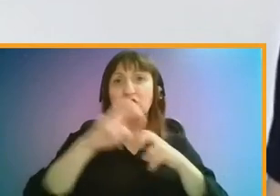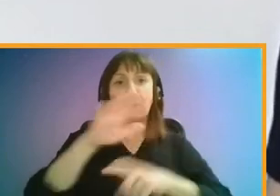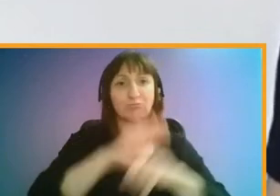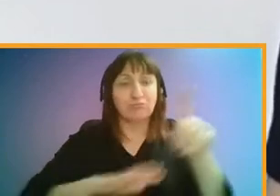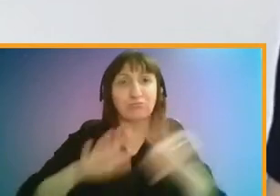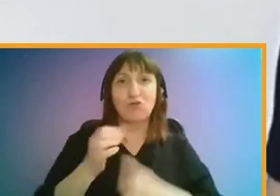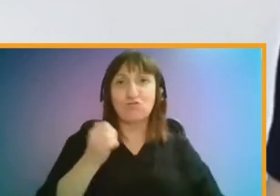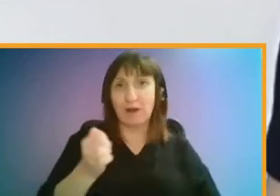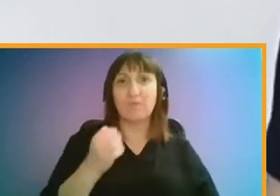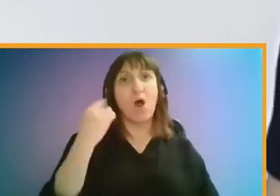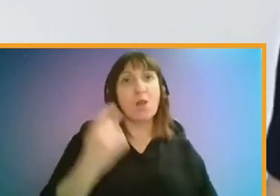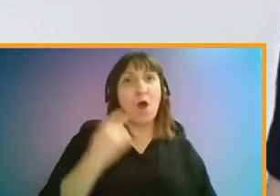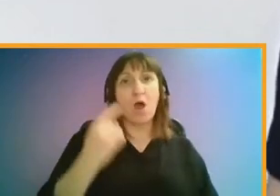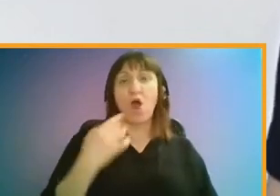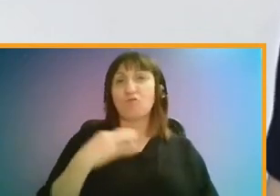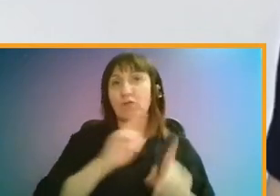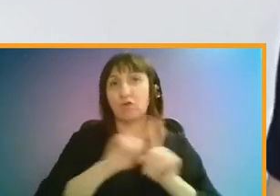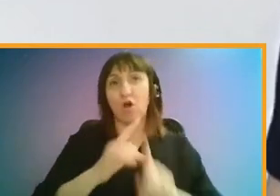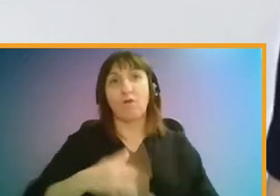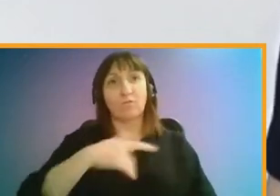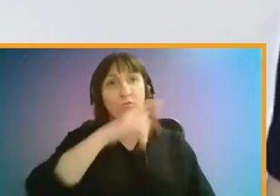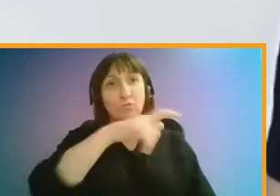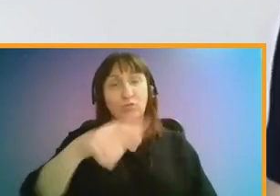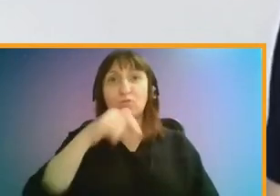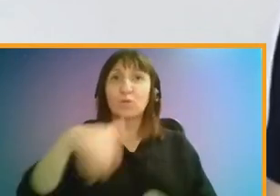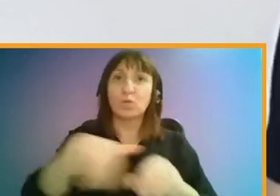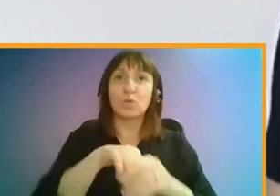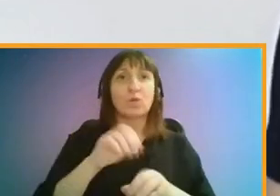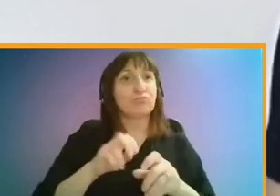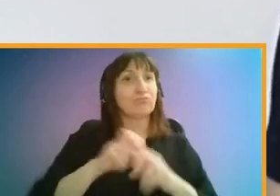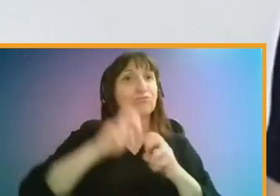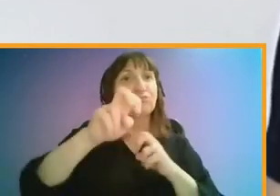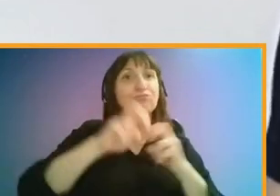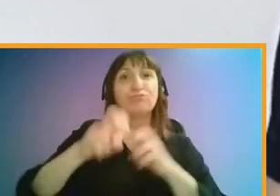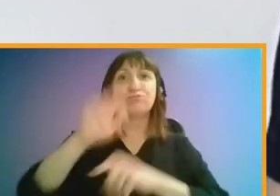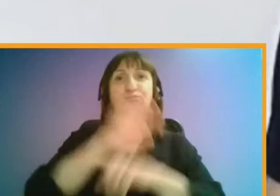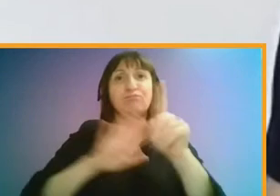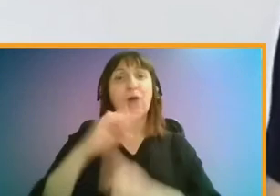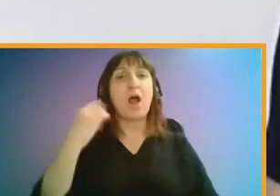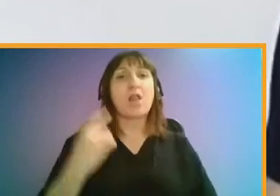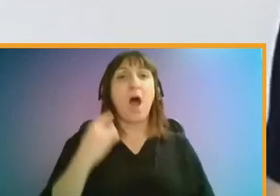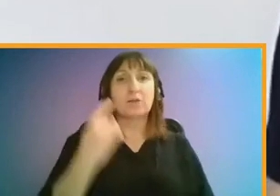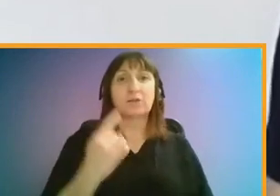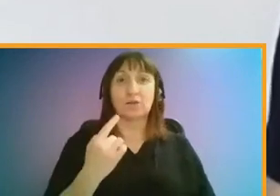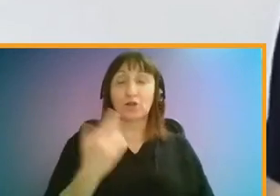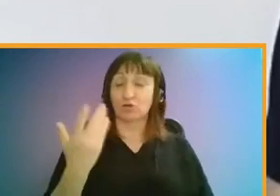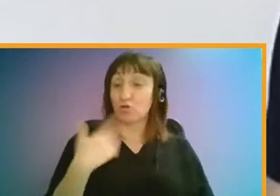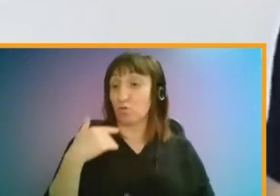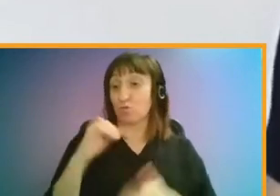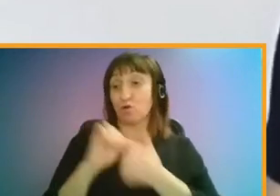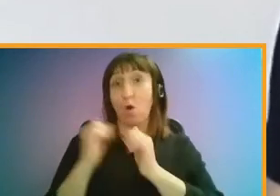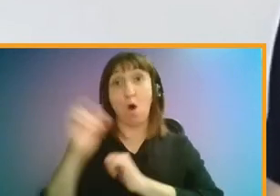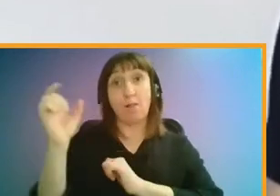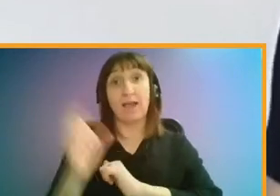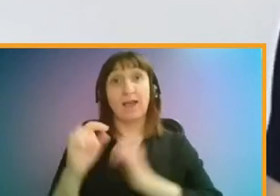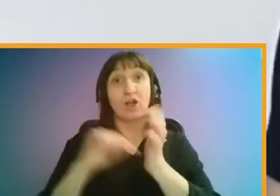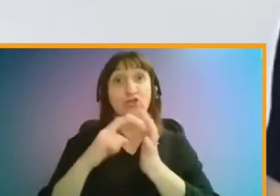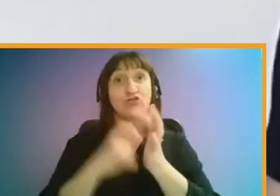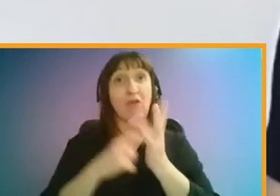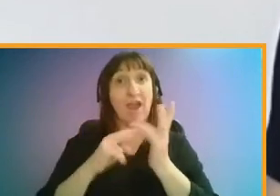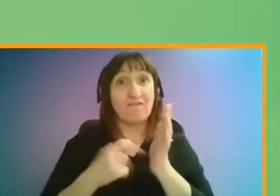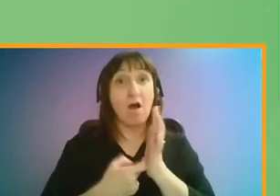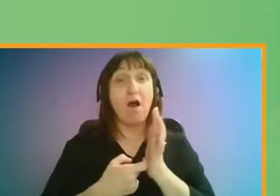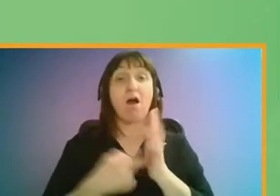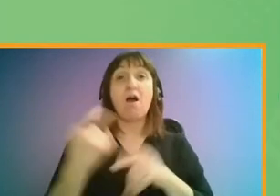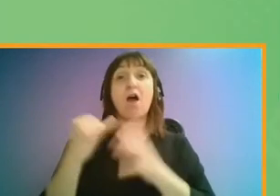area, representing all users of transport in London. Today you'll be hearing from my colleagues, Trevor and Sophia, who will